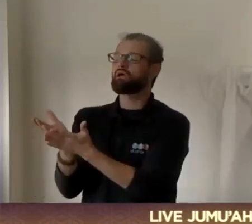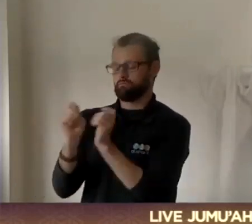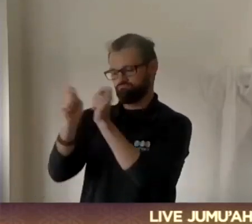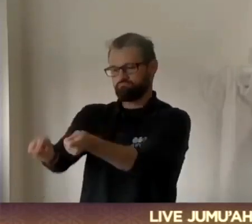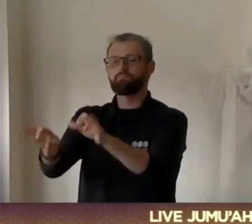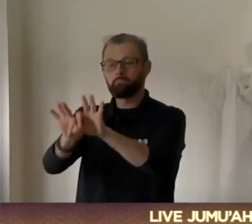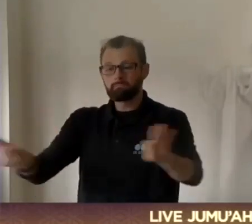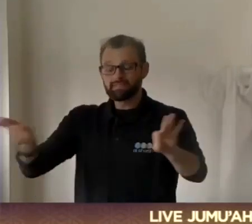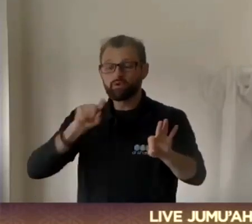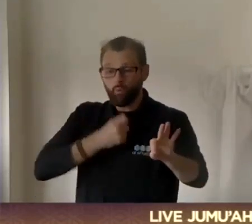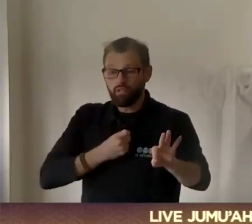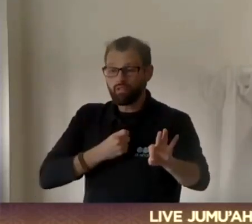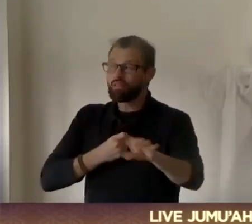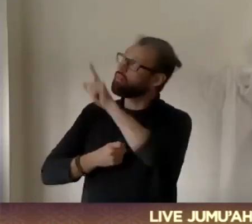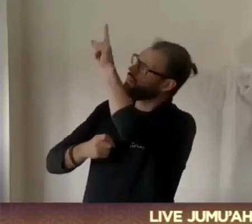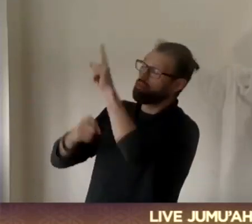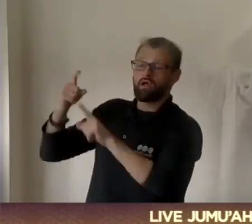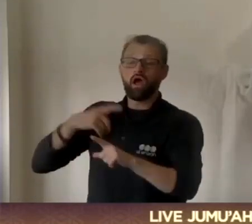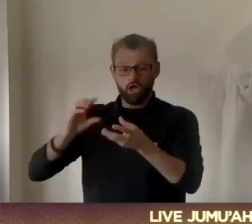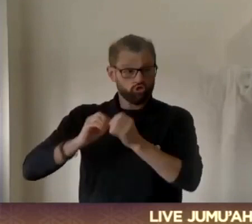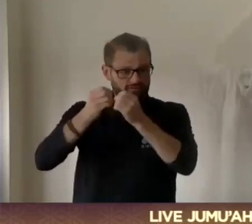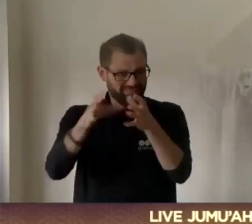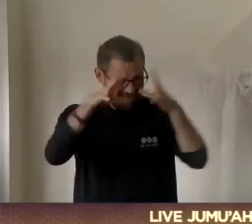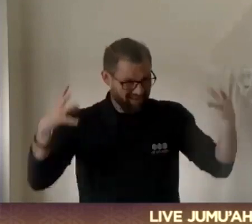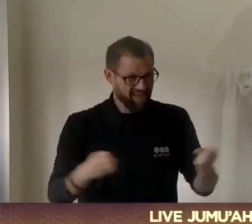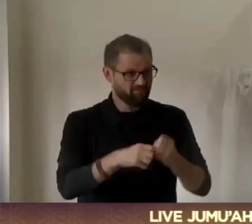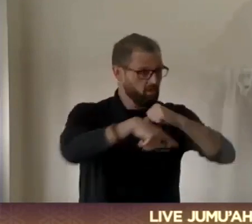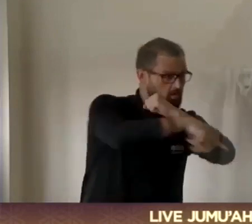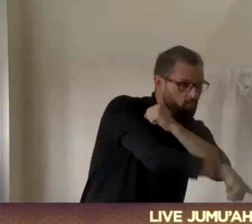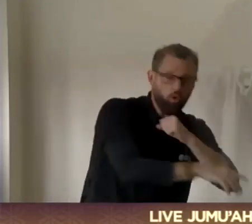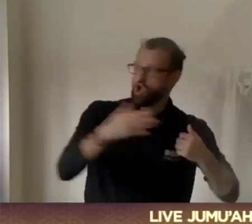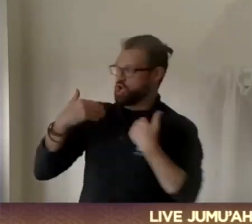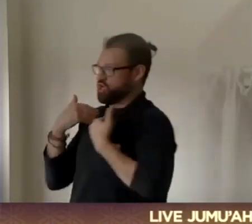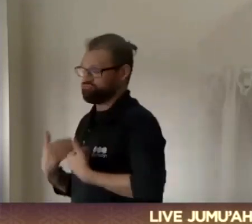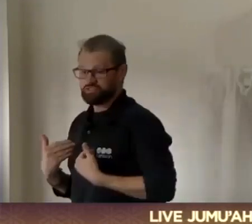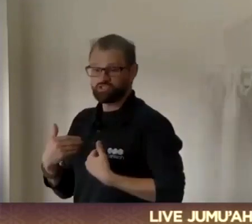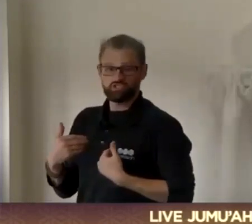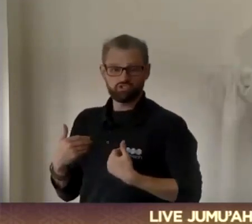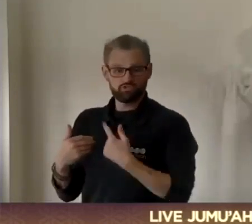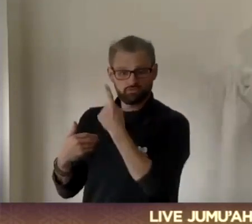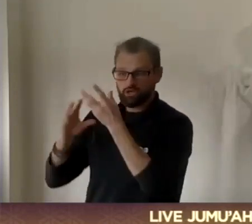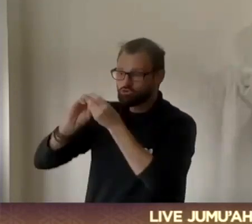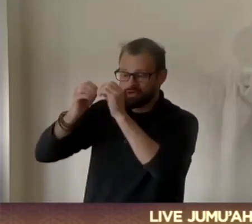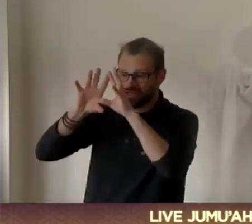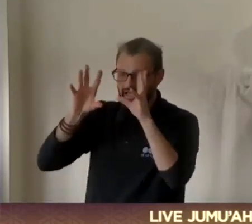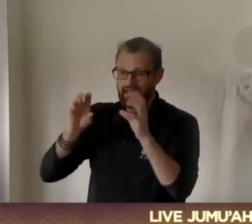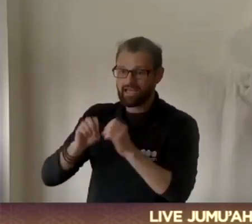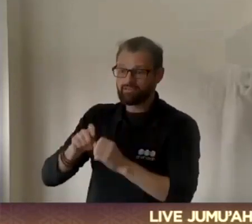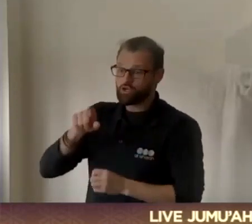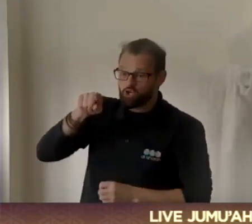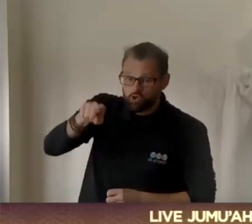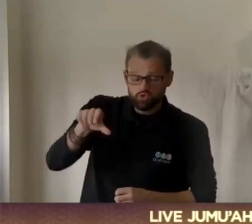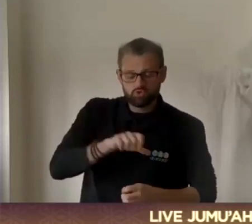created the others. I created those who don't have what you have. And I want you to dig deep in your pockets and to share it with them.